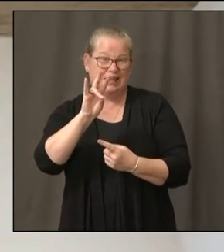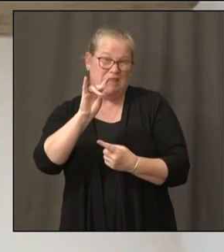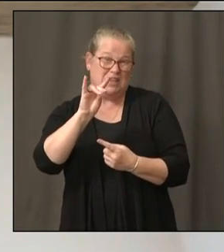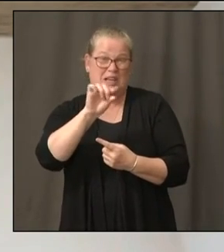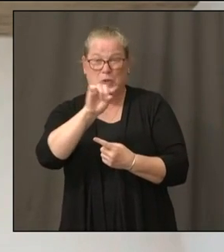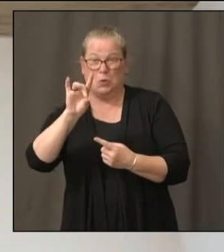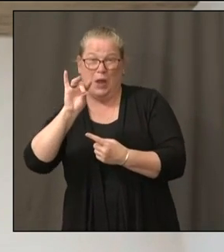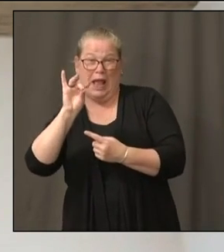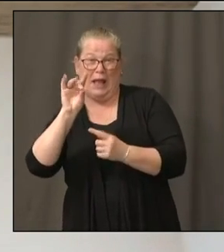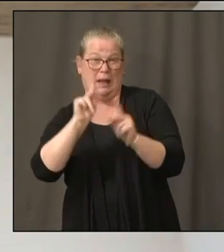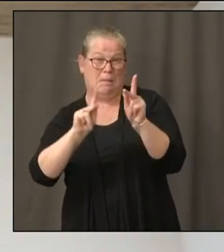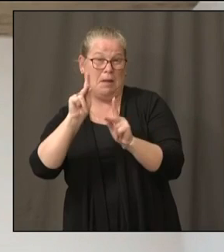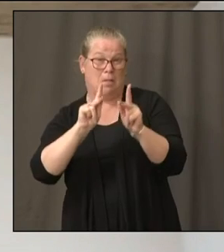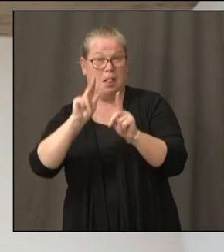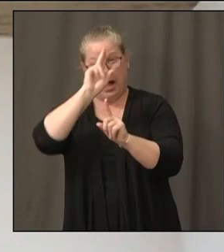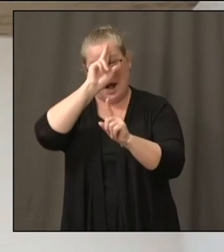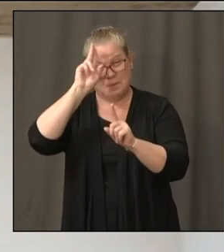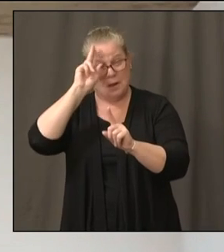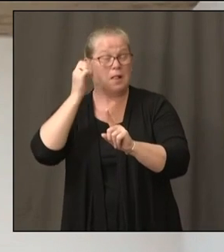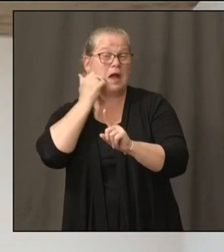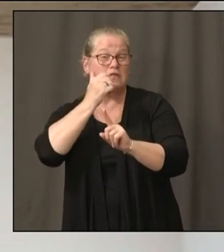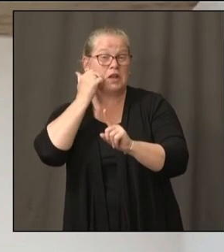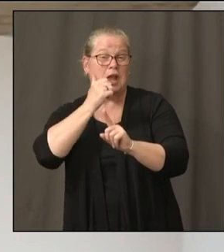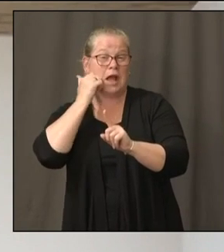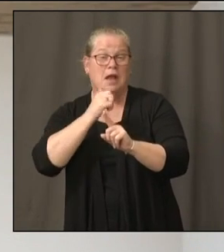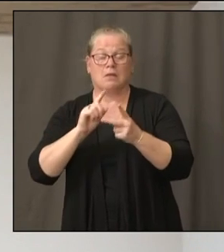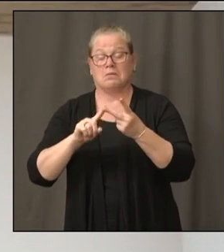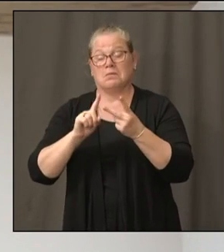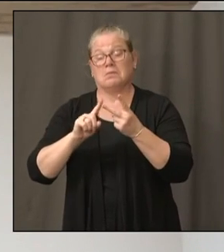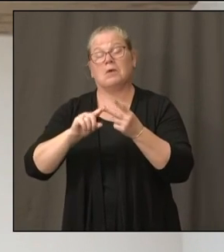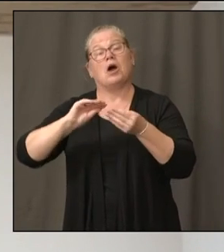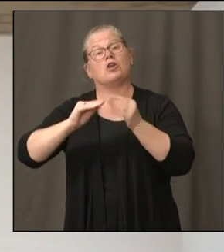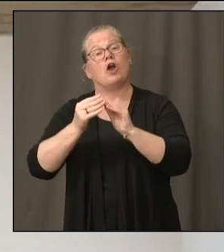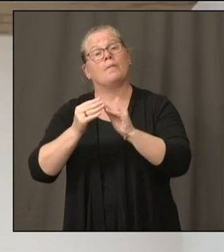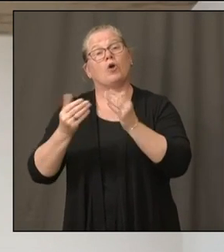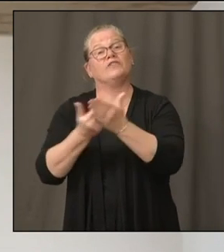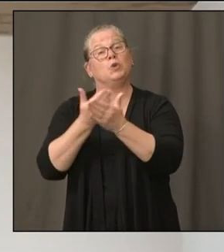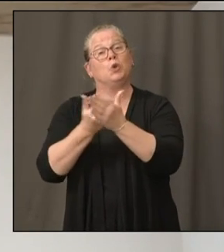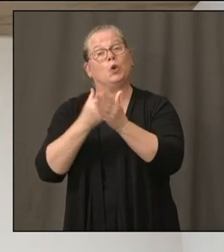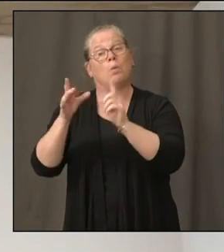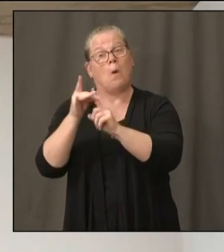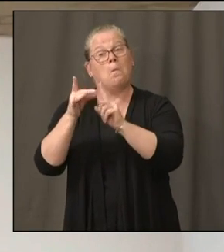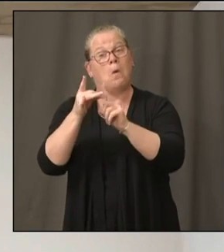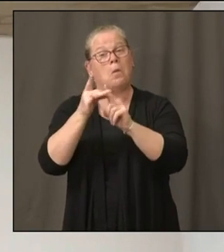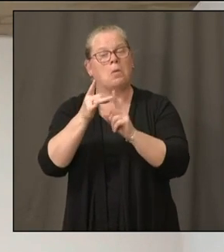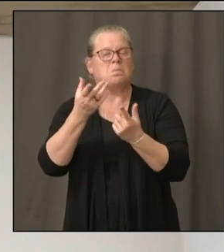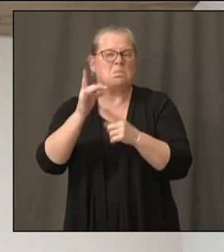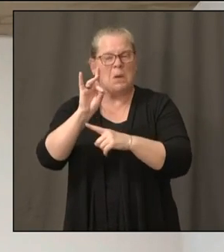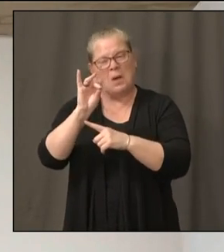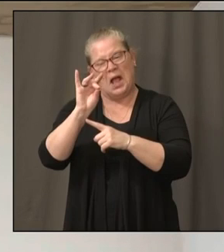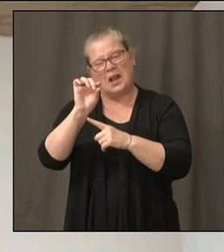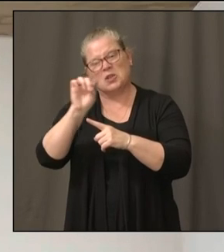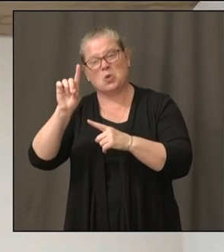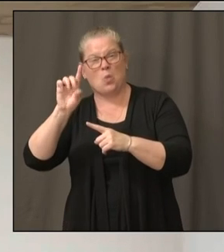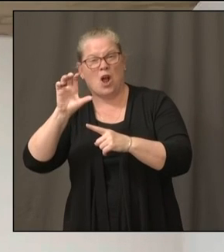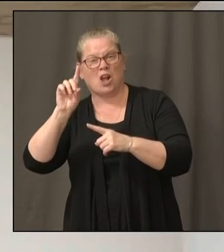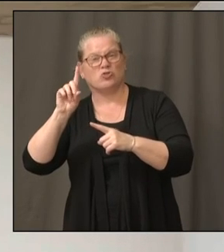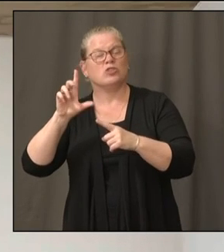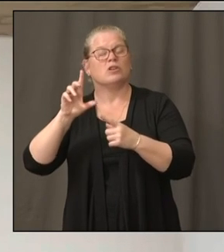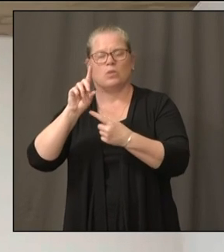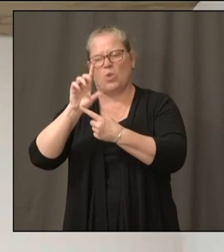Our case numbers have stayed about the same, sort of 80 to 100 new cases a day. I think it's going to stay that way